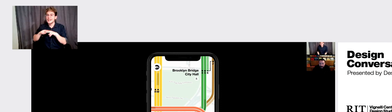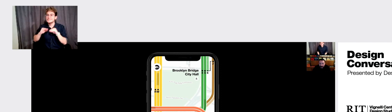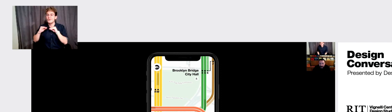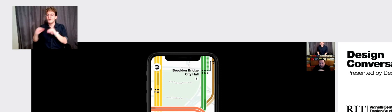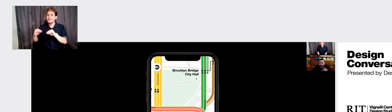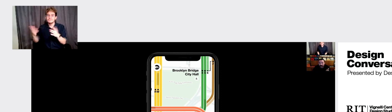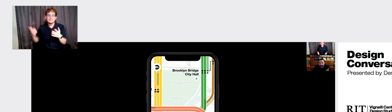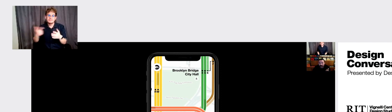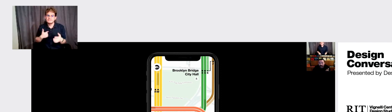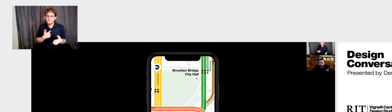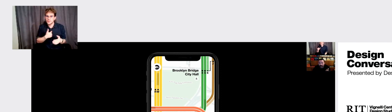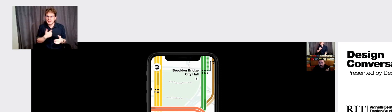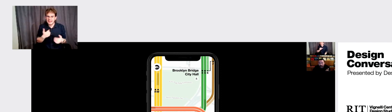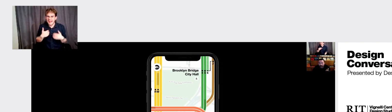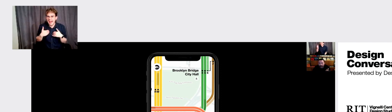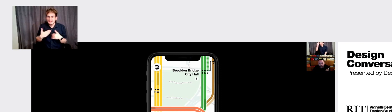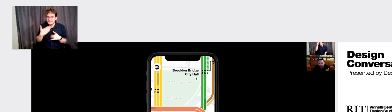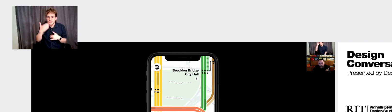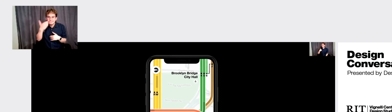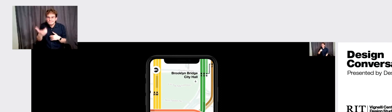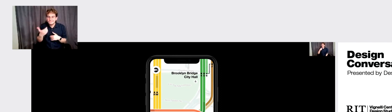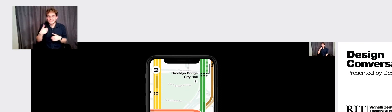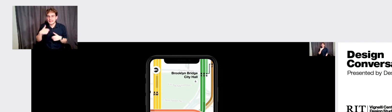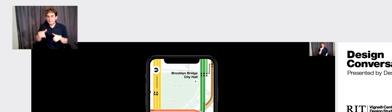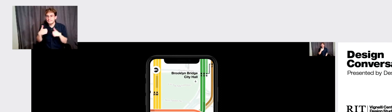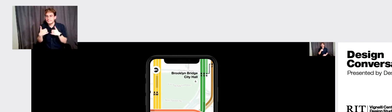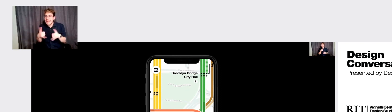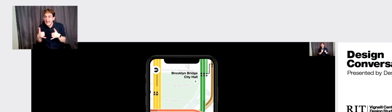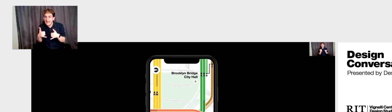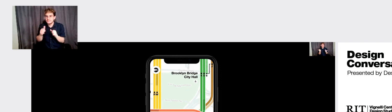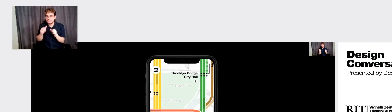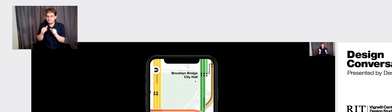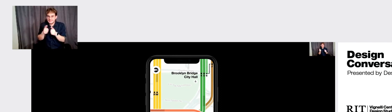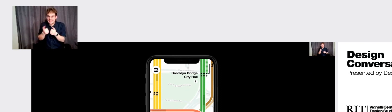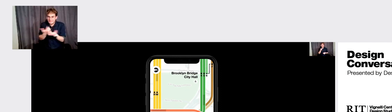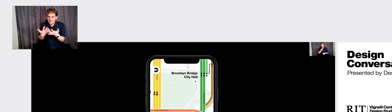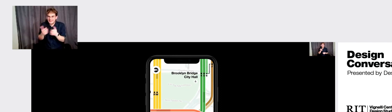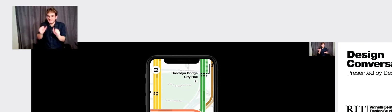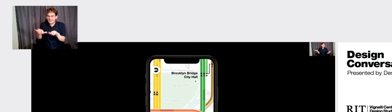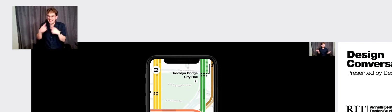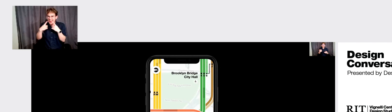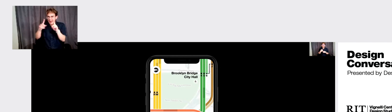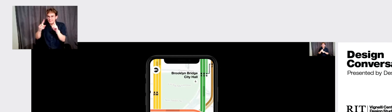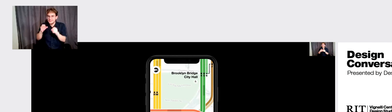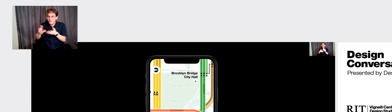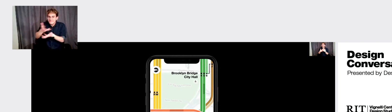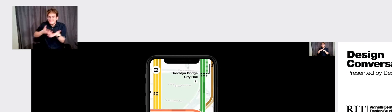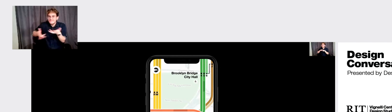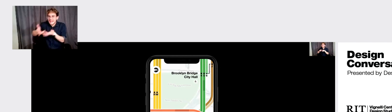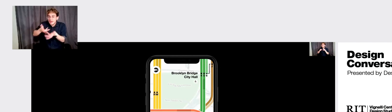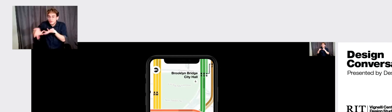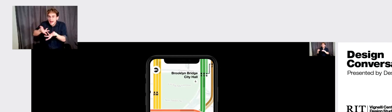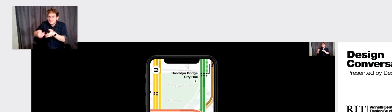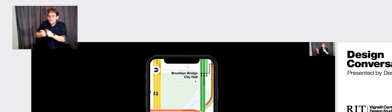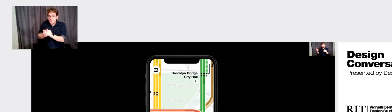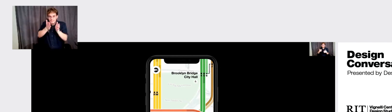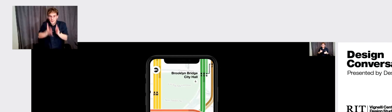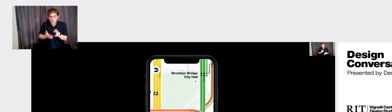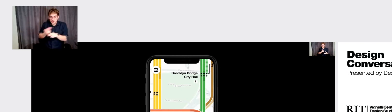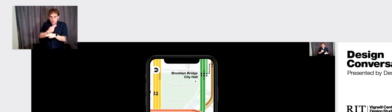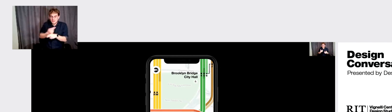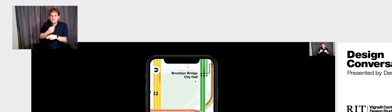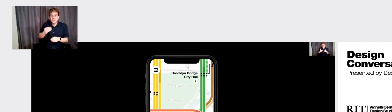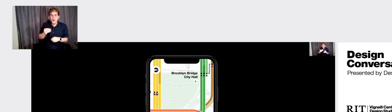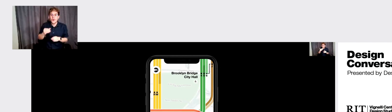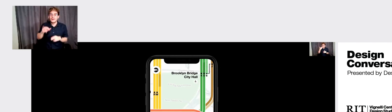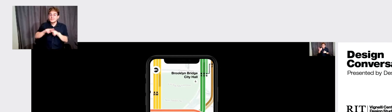screen we have. It's like, you can play videos. It's so, you know, it's so fun and interactive. And, and I think that doing the, the